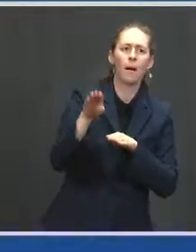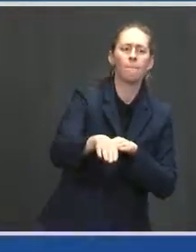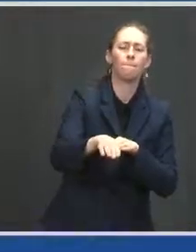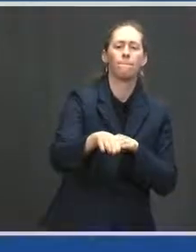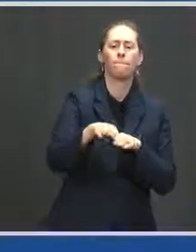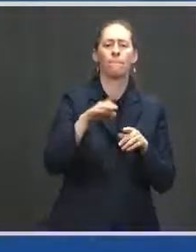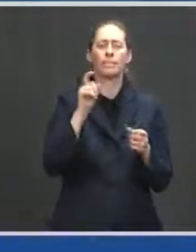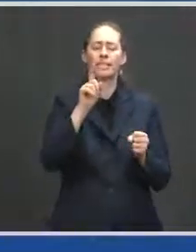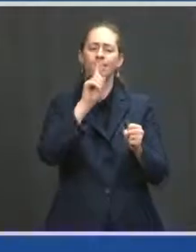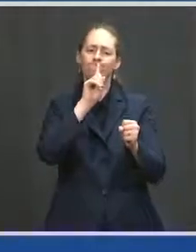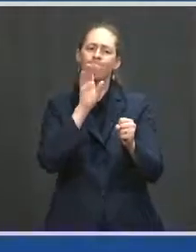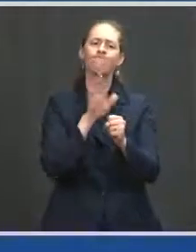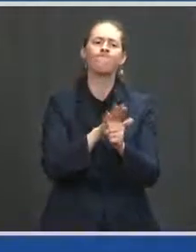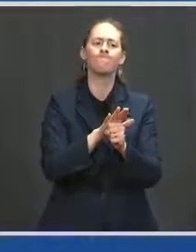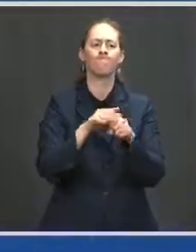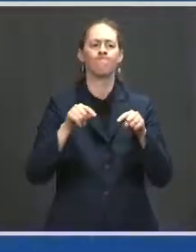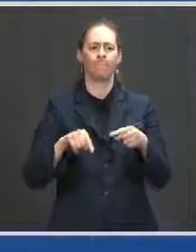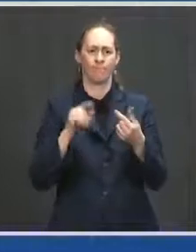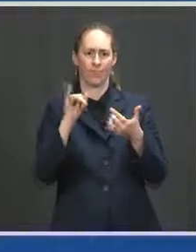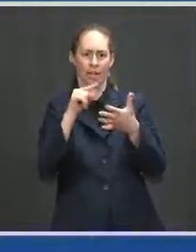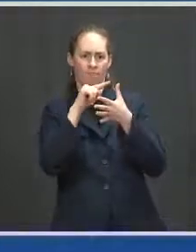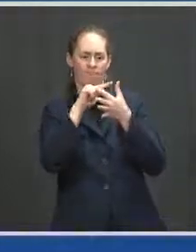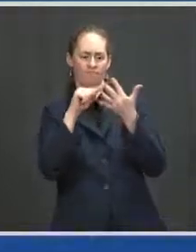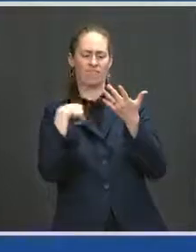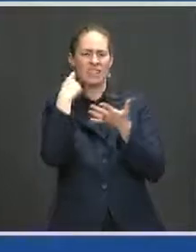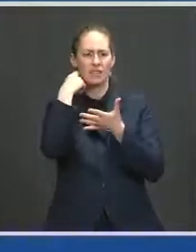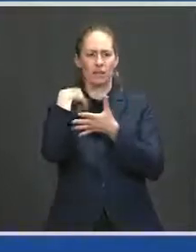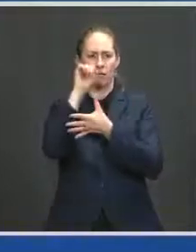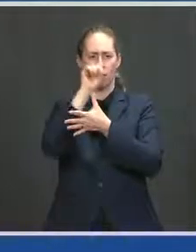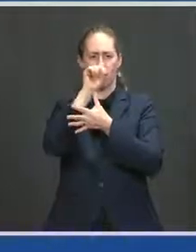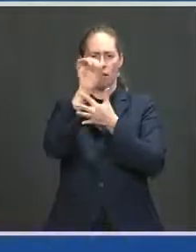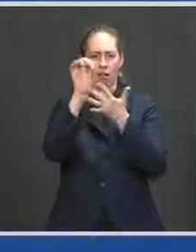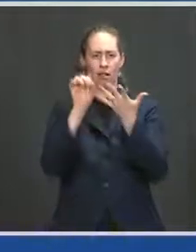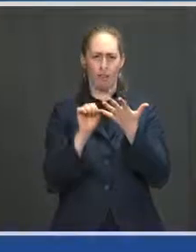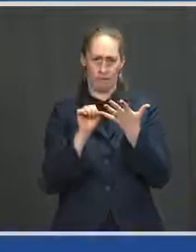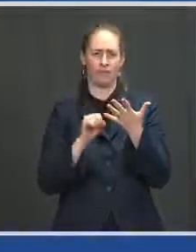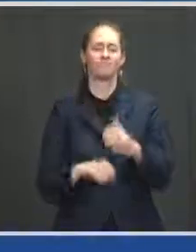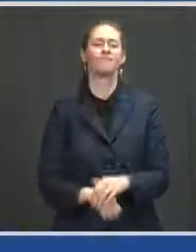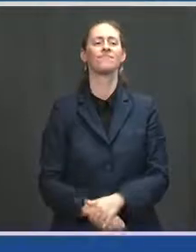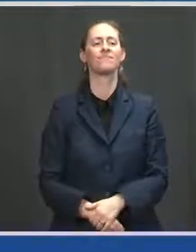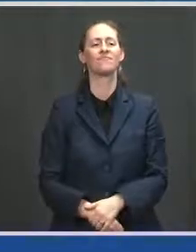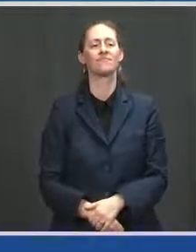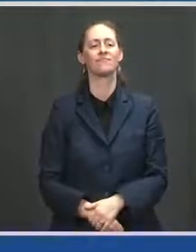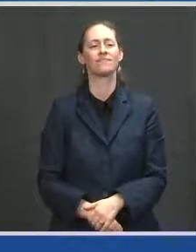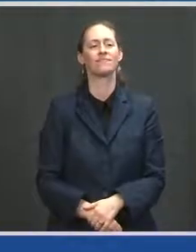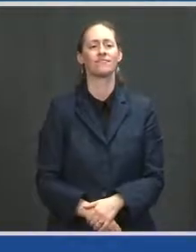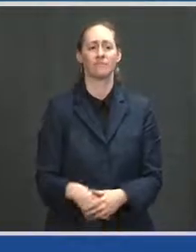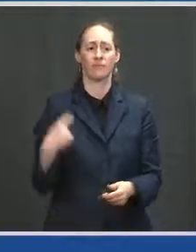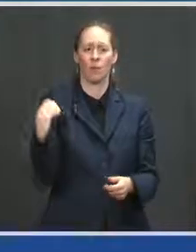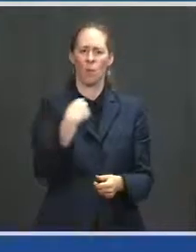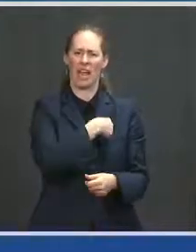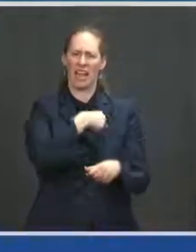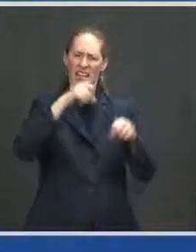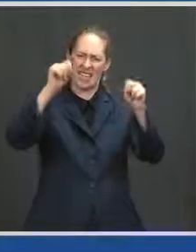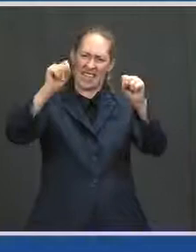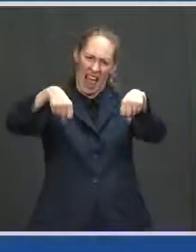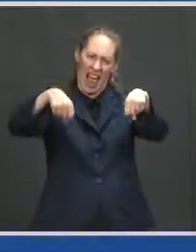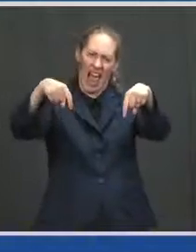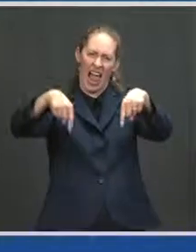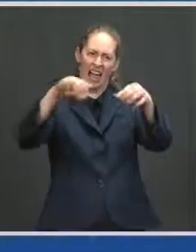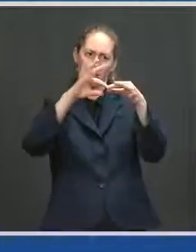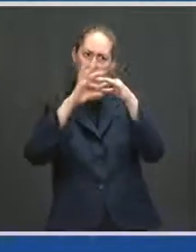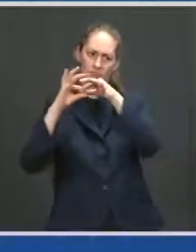to the five actions I've mentioned this month. Go to wecandothis.hhs